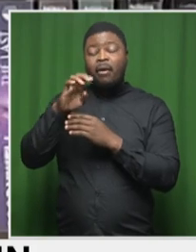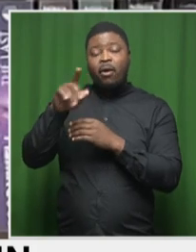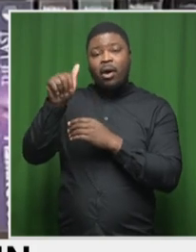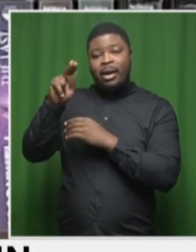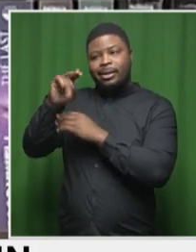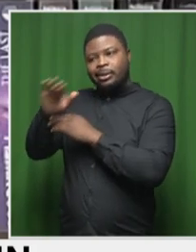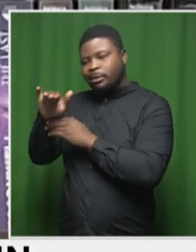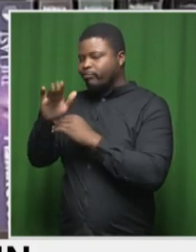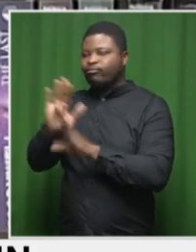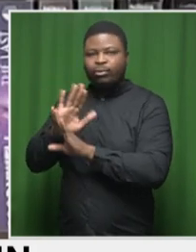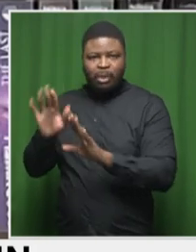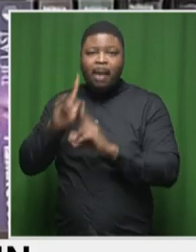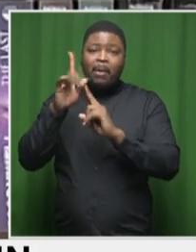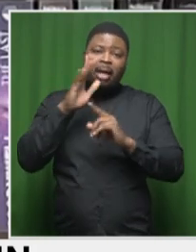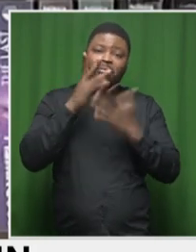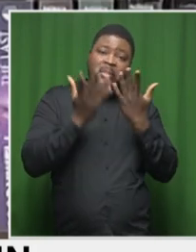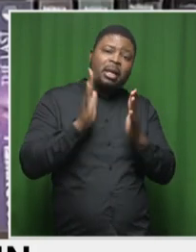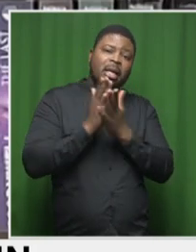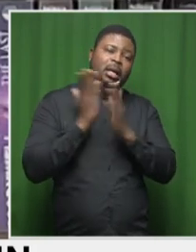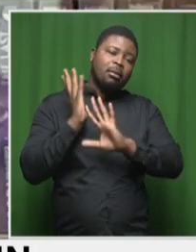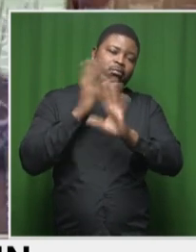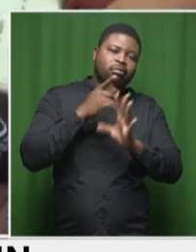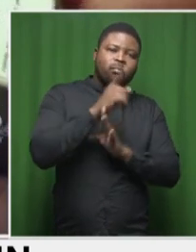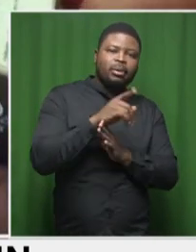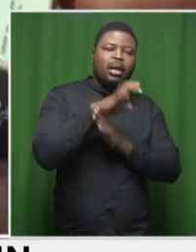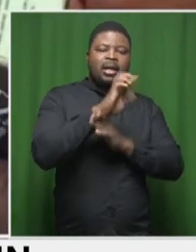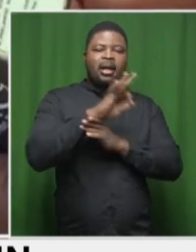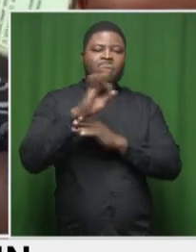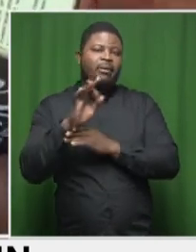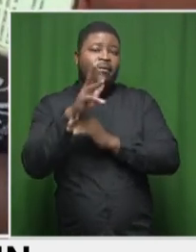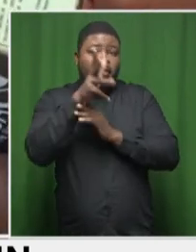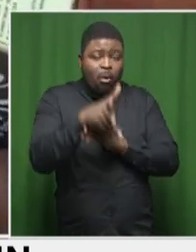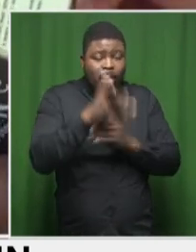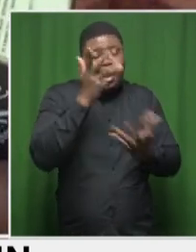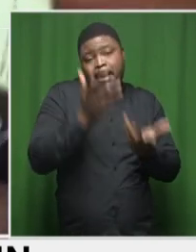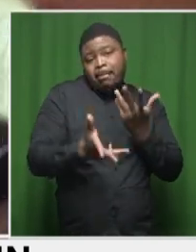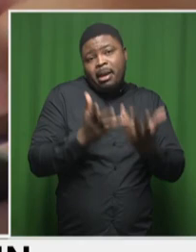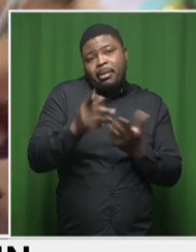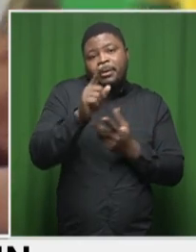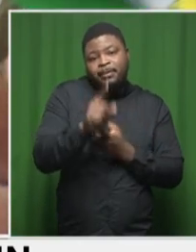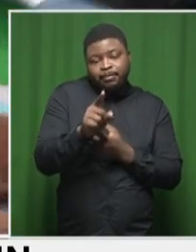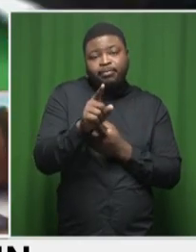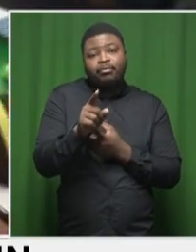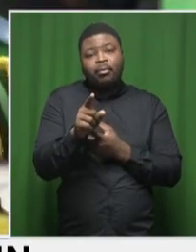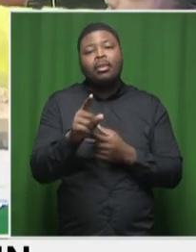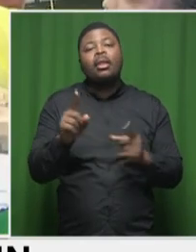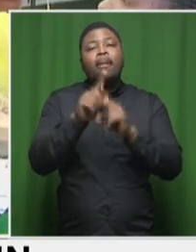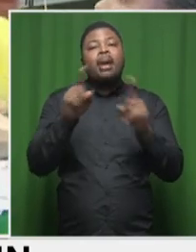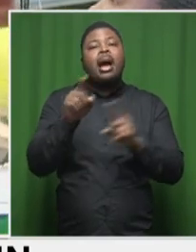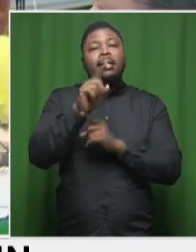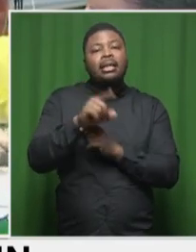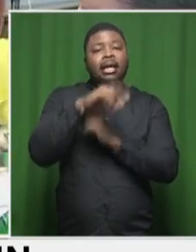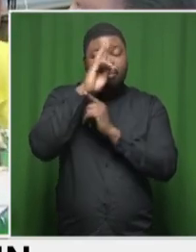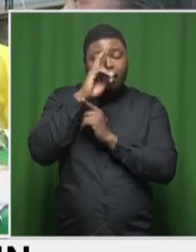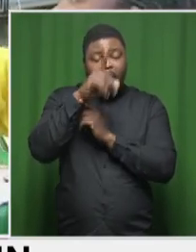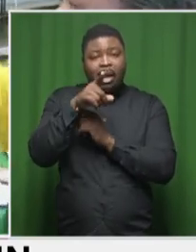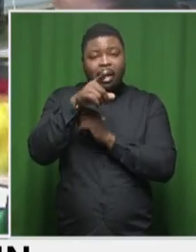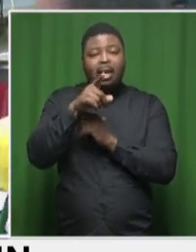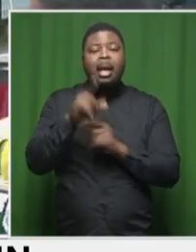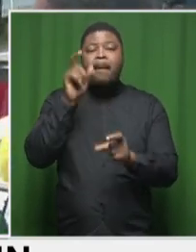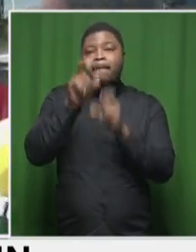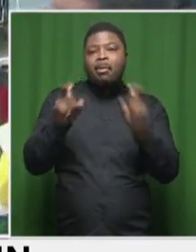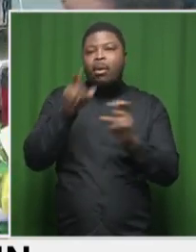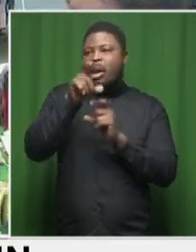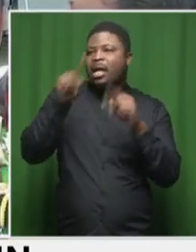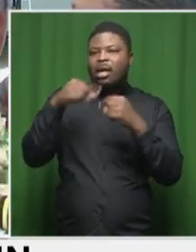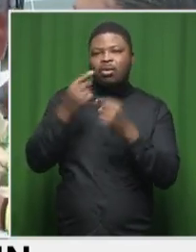on this merry-go-round with leadership that is walking over from one to the next, they are not going to fall for it. There's already such a